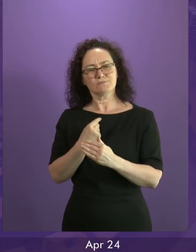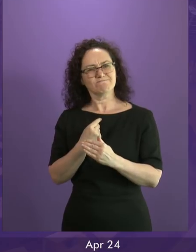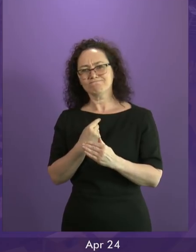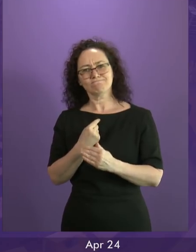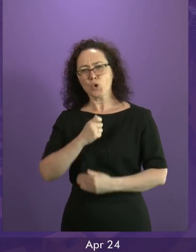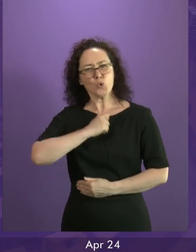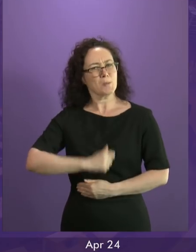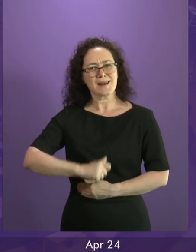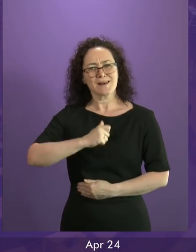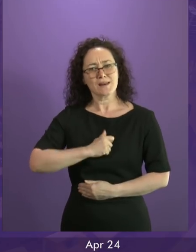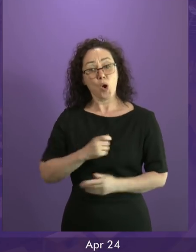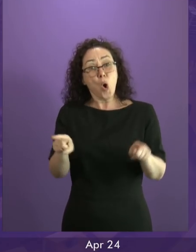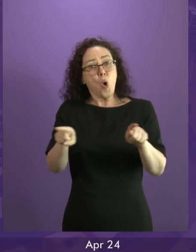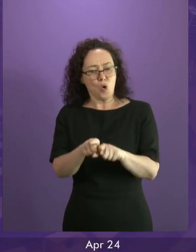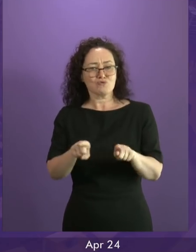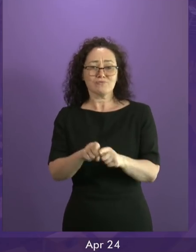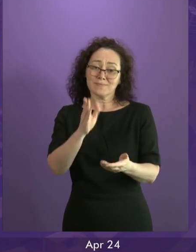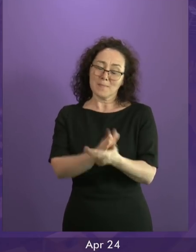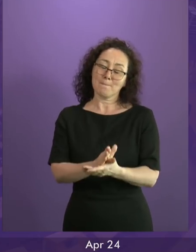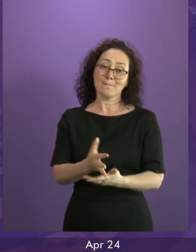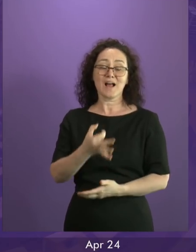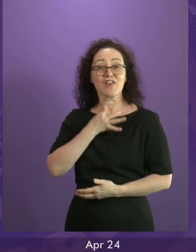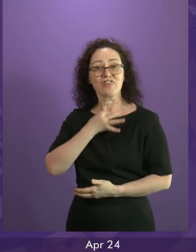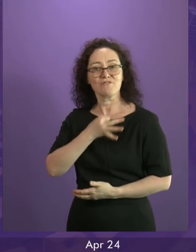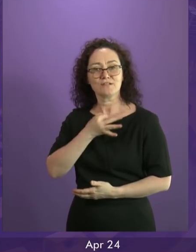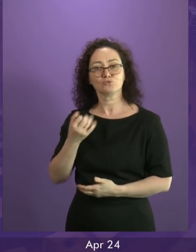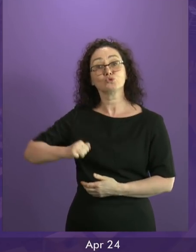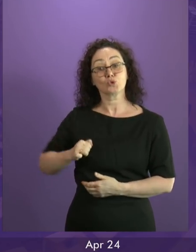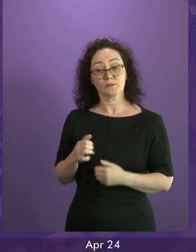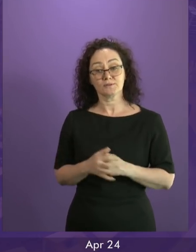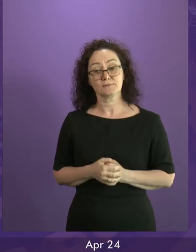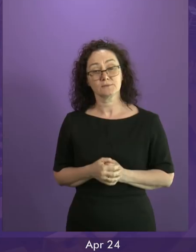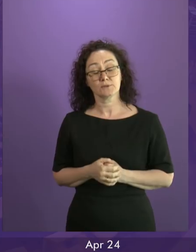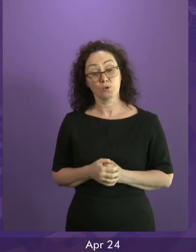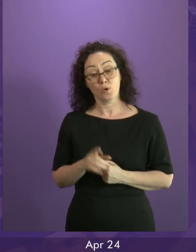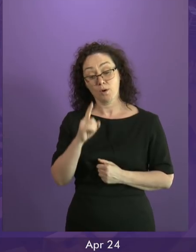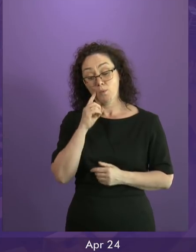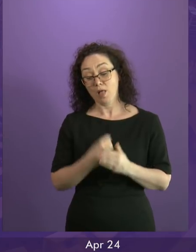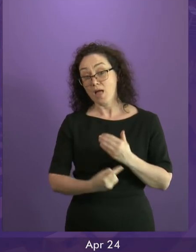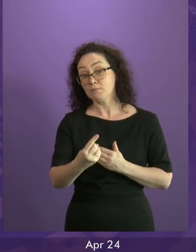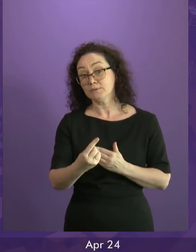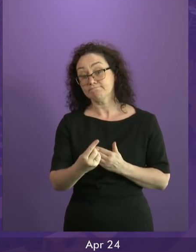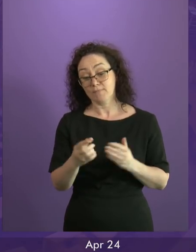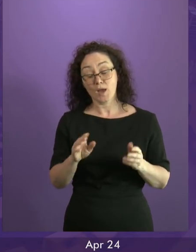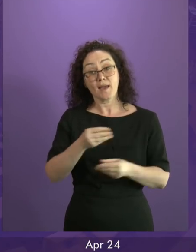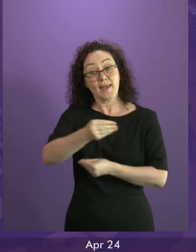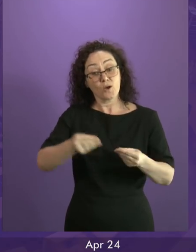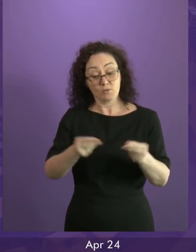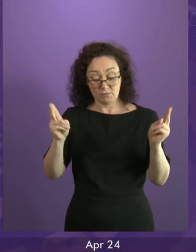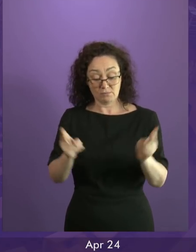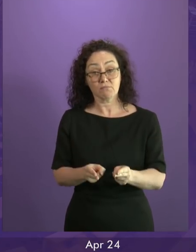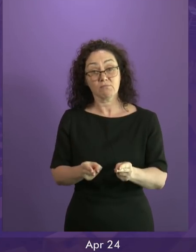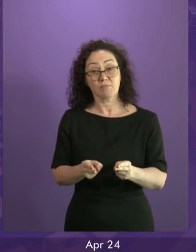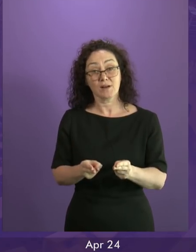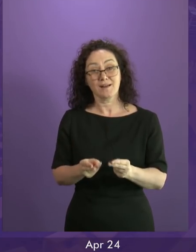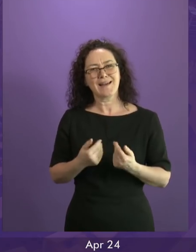So the Brexit outlook for Scotland is this, a smaller economy, restricted job growth, fewer people, narrowed